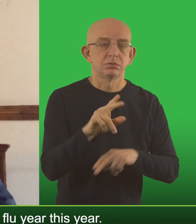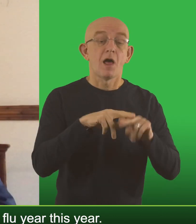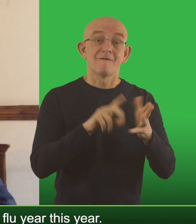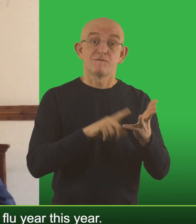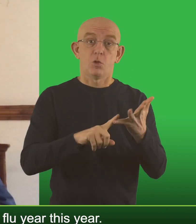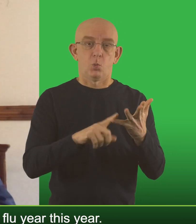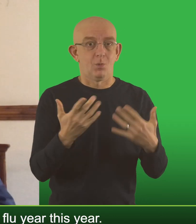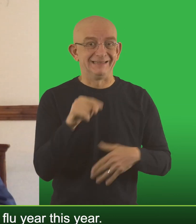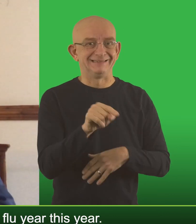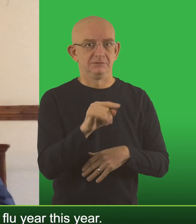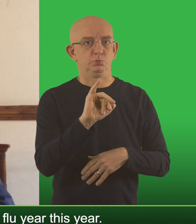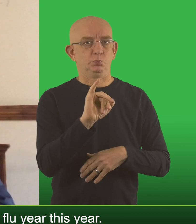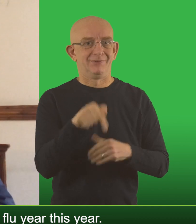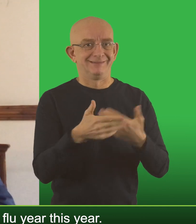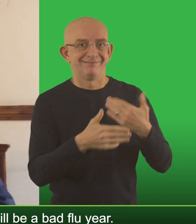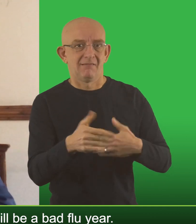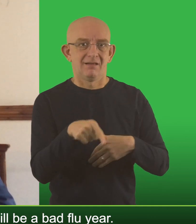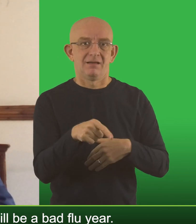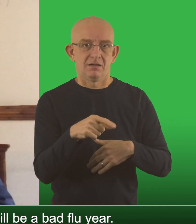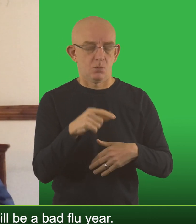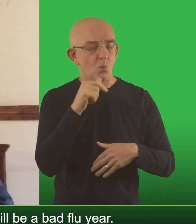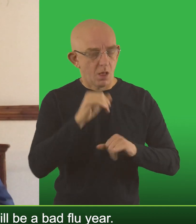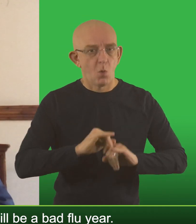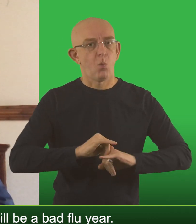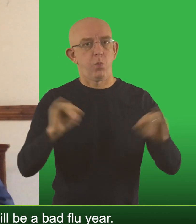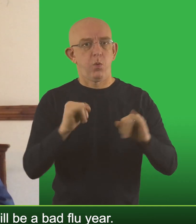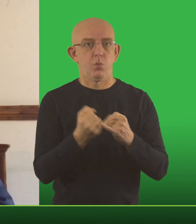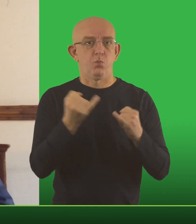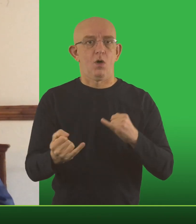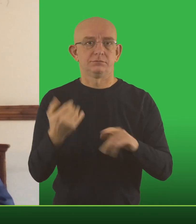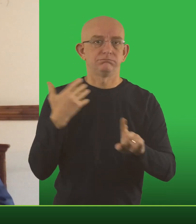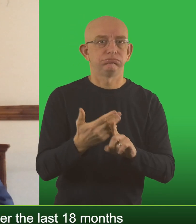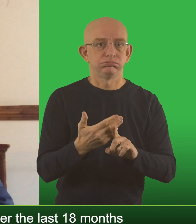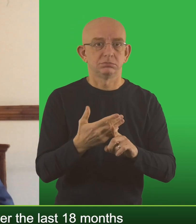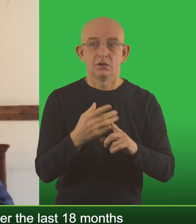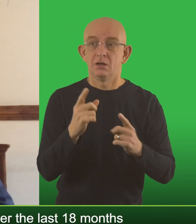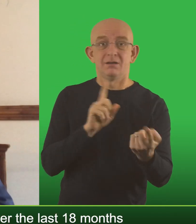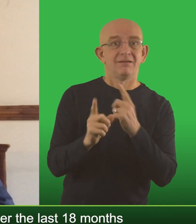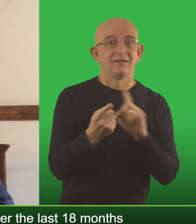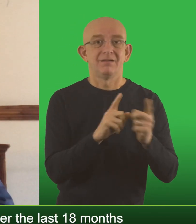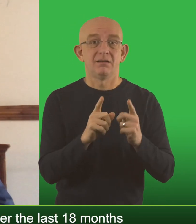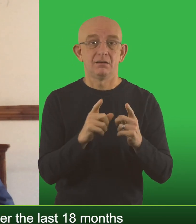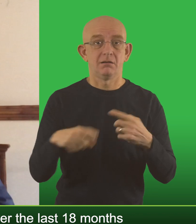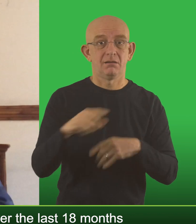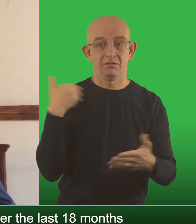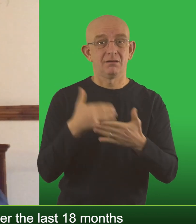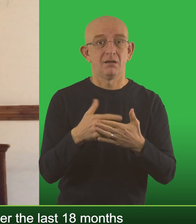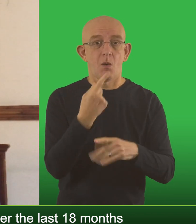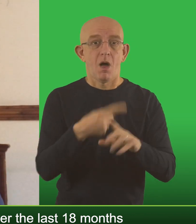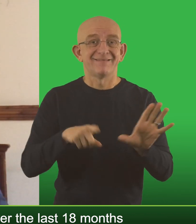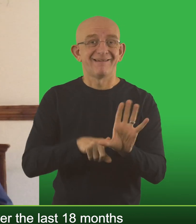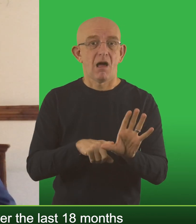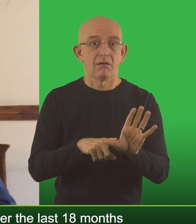Flu, I think it would be a bad flu year this year. All of the predictions are it would be a bad flu year. Social distancing measures over the last 18 months